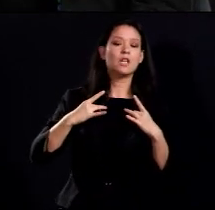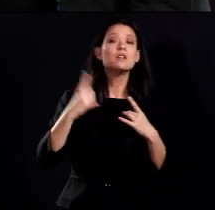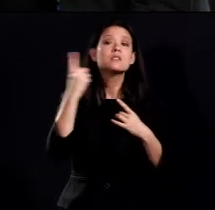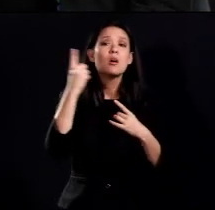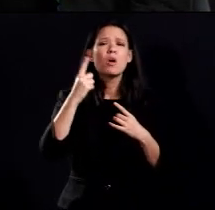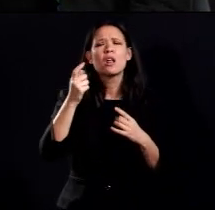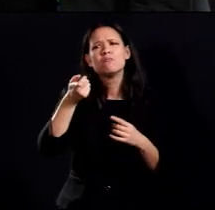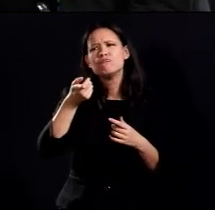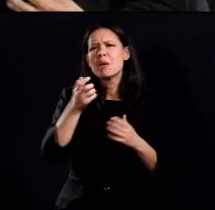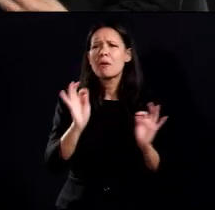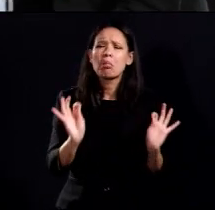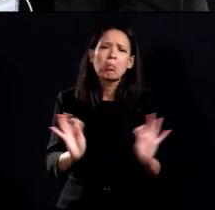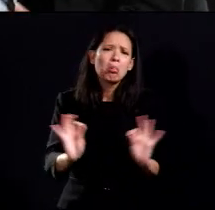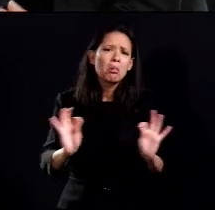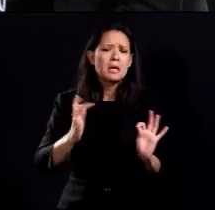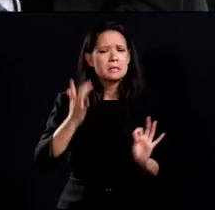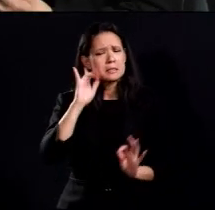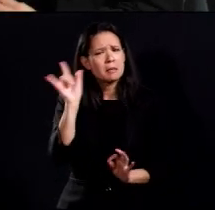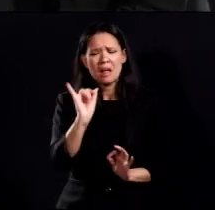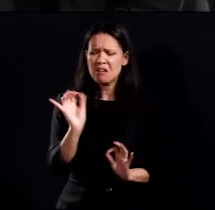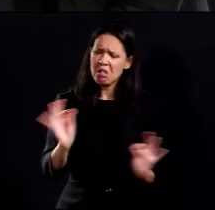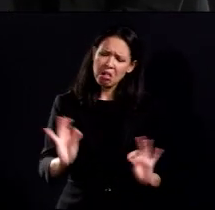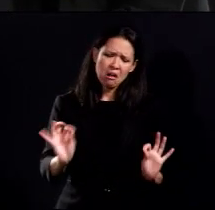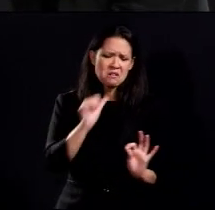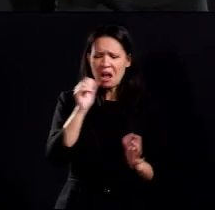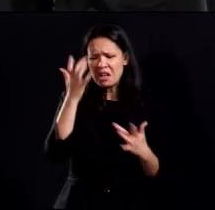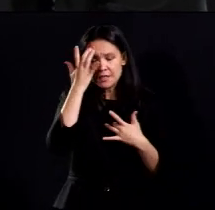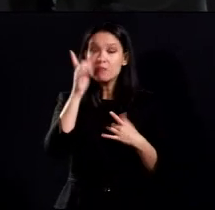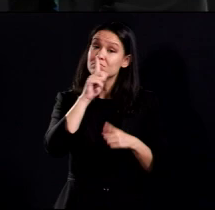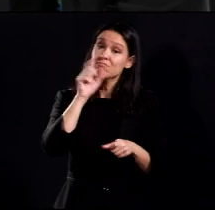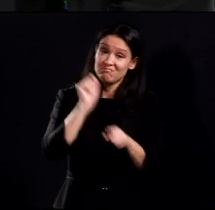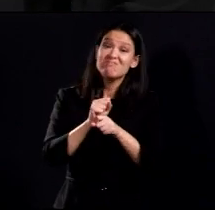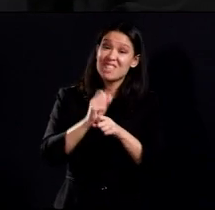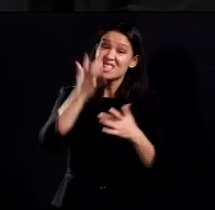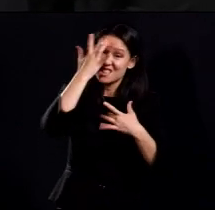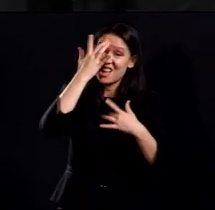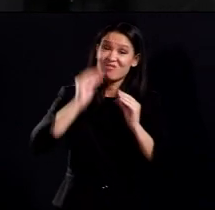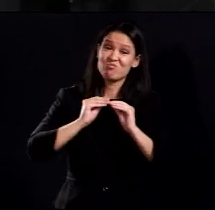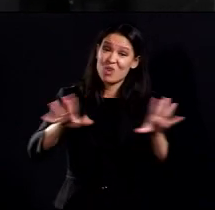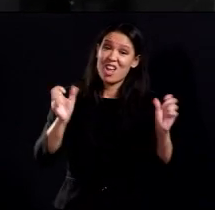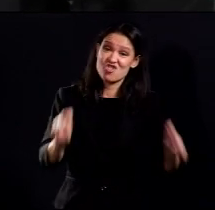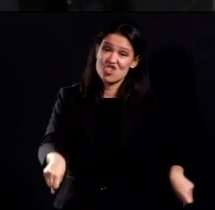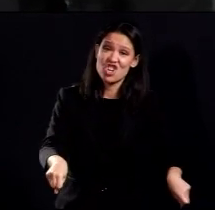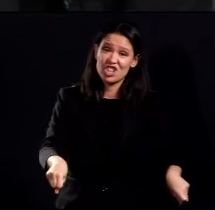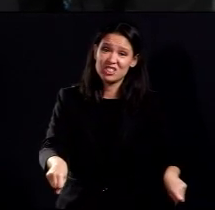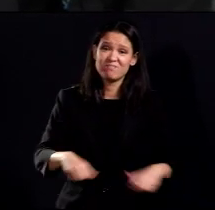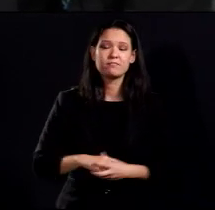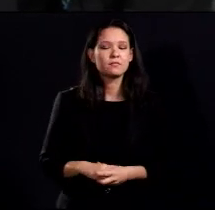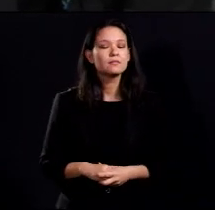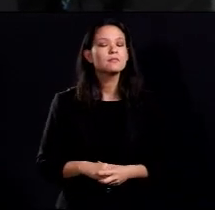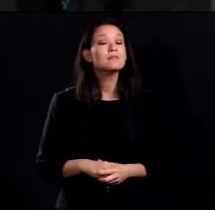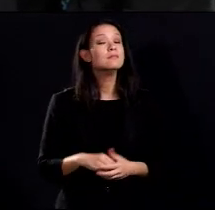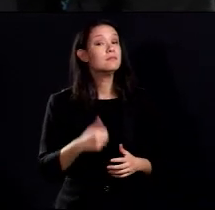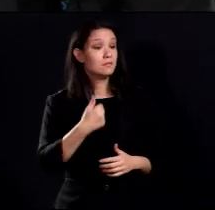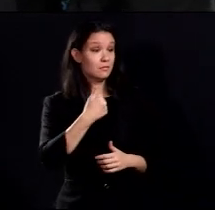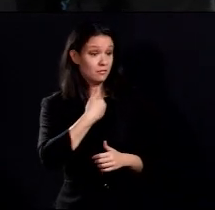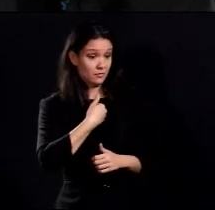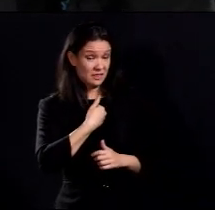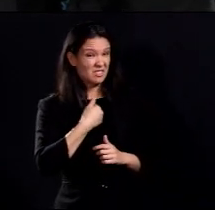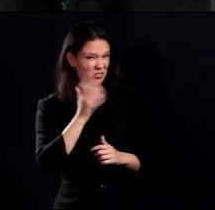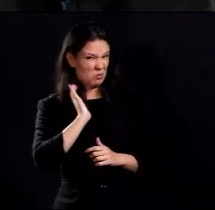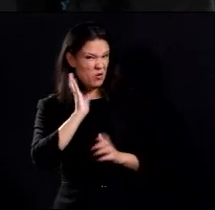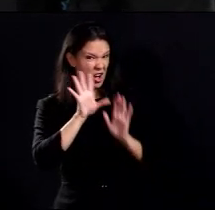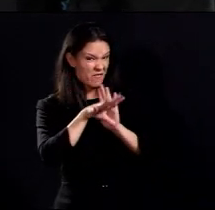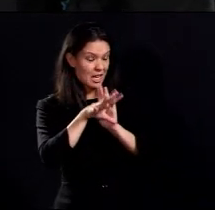or don't have signs and symptoms can spread the virus. So, I did a video earlier today and we said, pretend you're sick